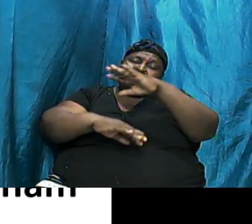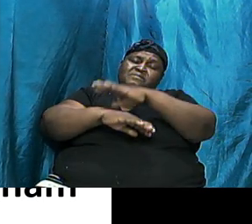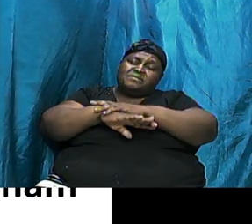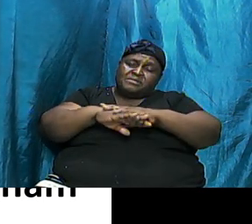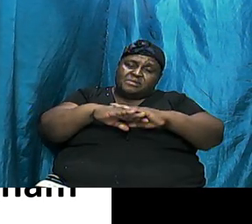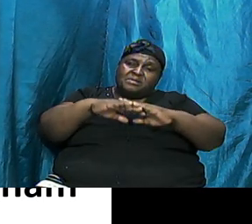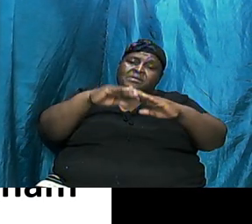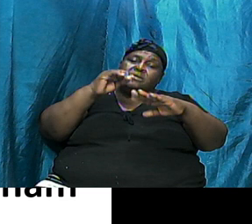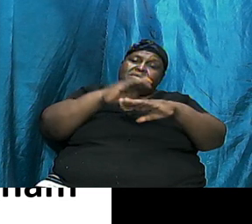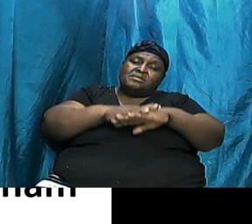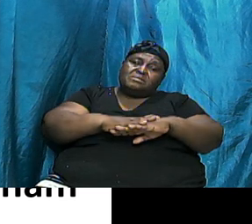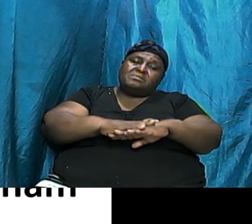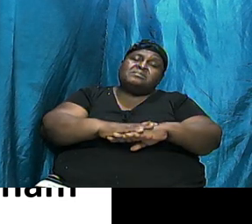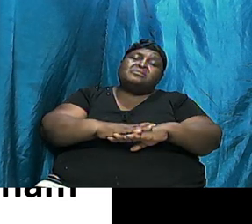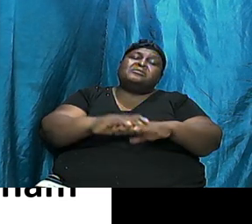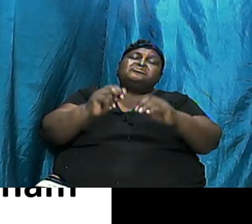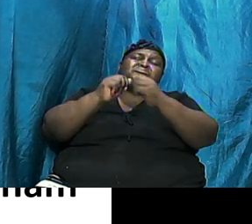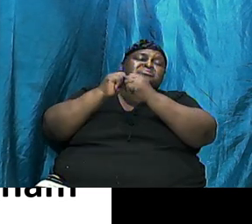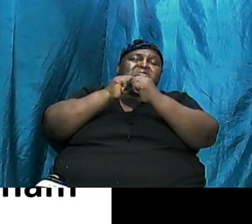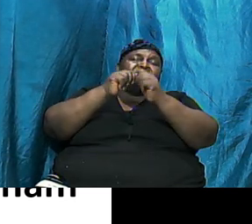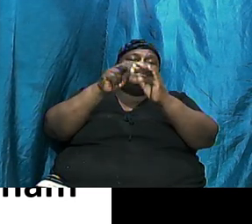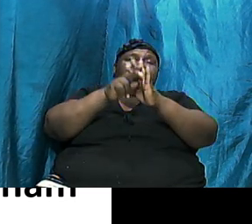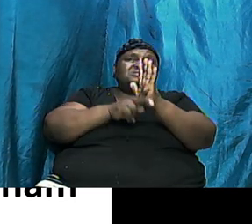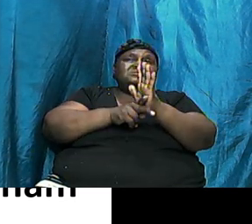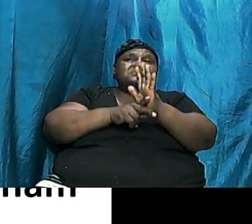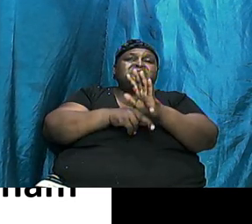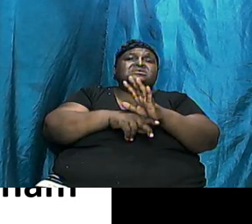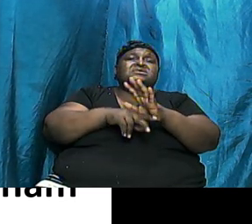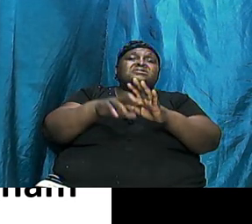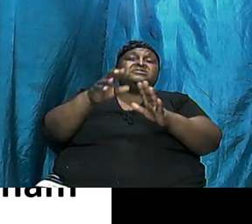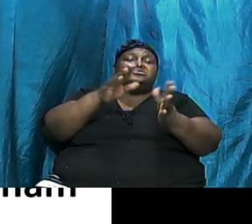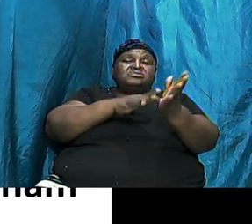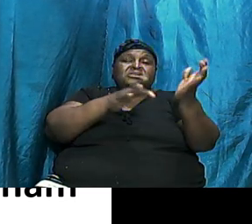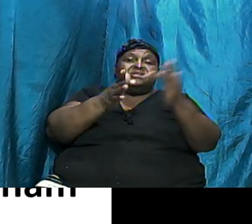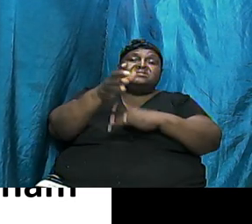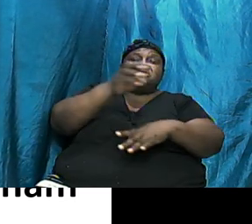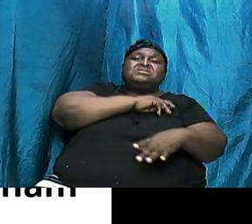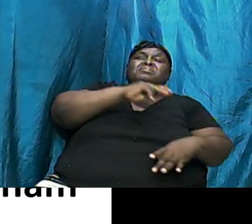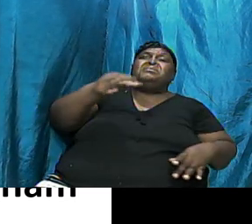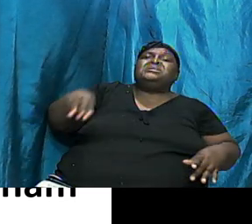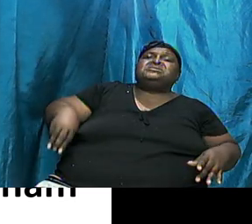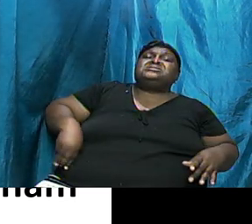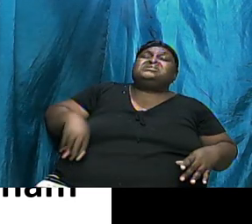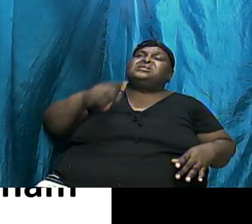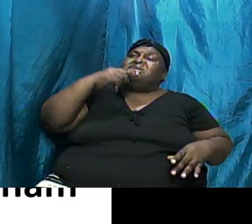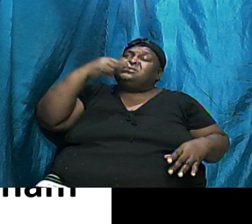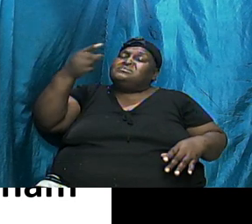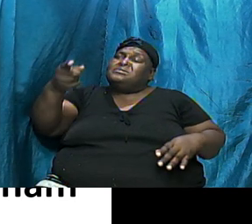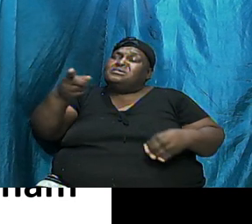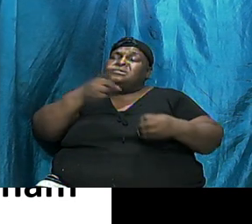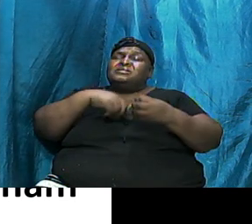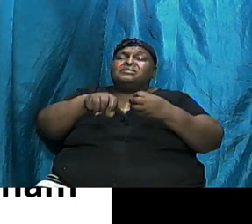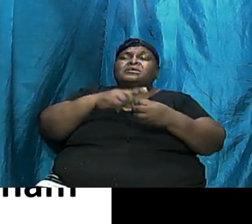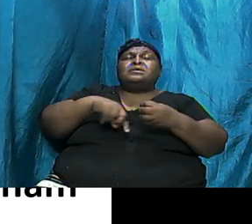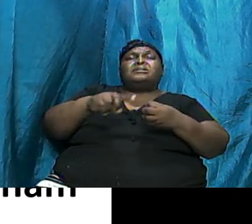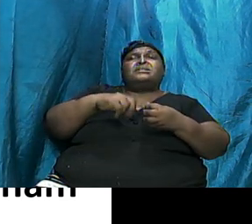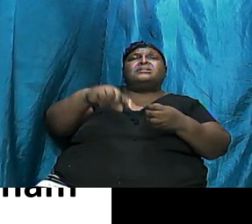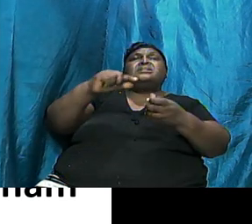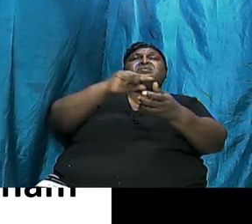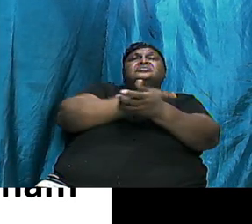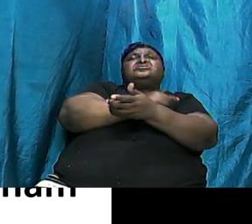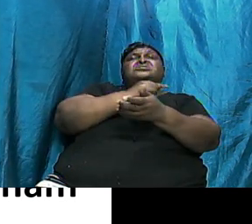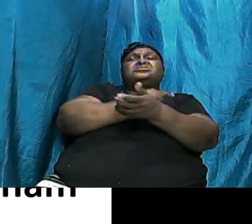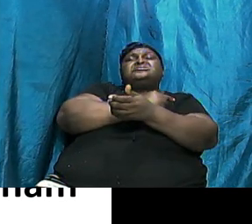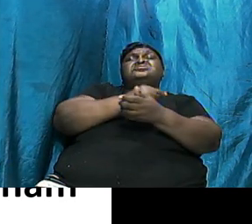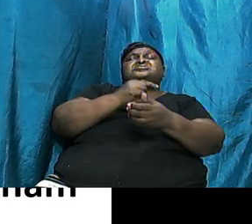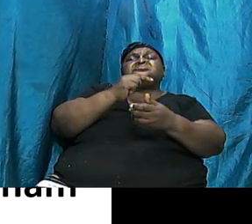Togetherness Because Jesus The Messiah That Was Spoken About From Genesis Chapter 3